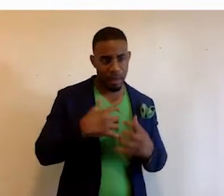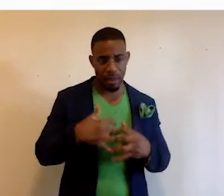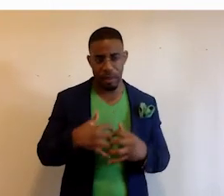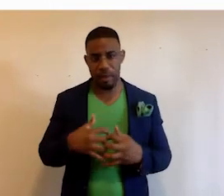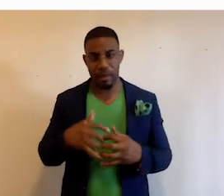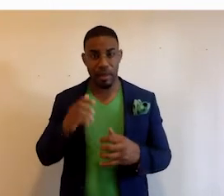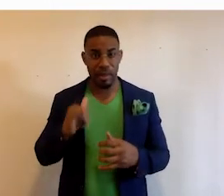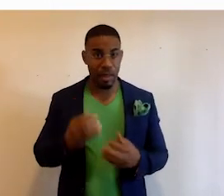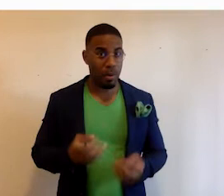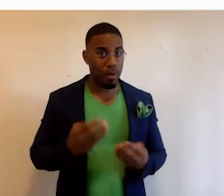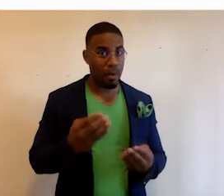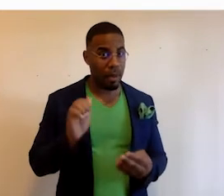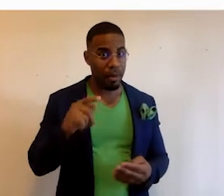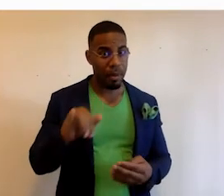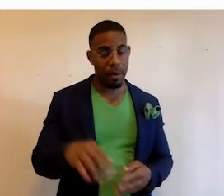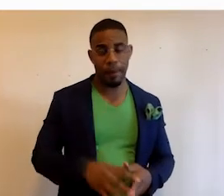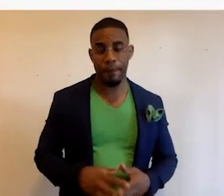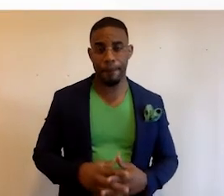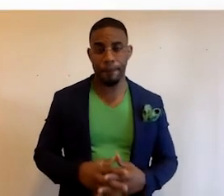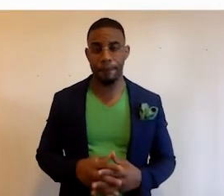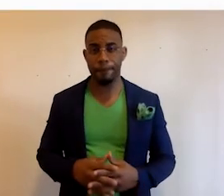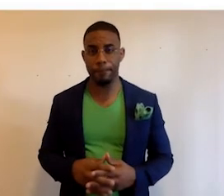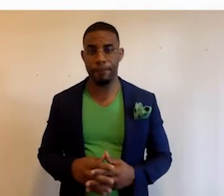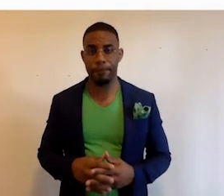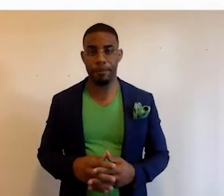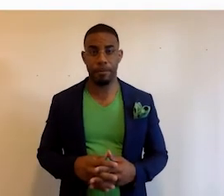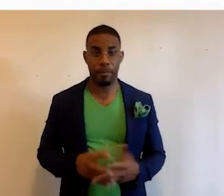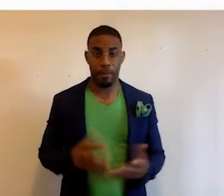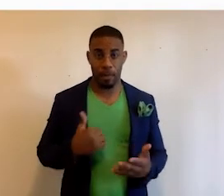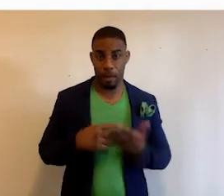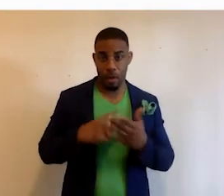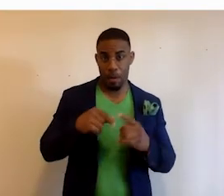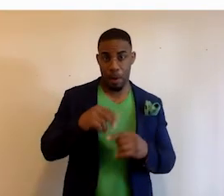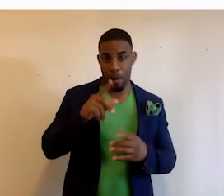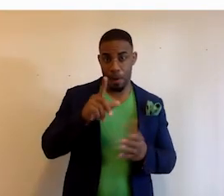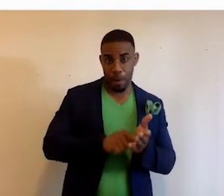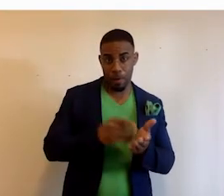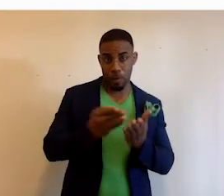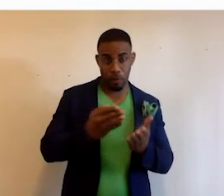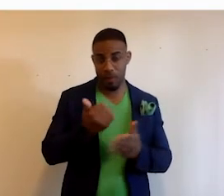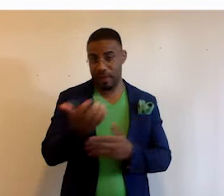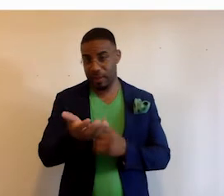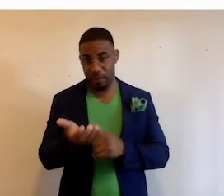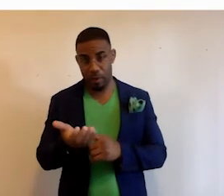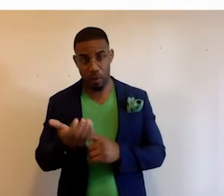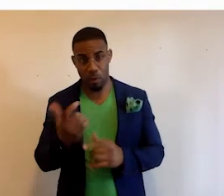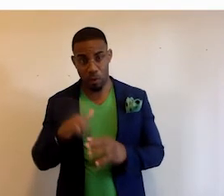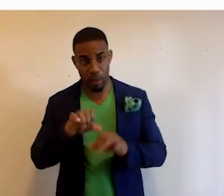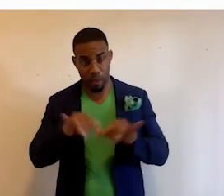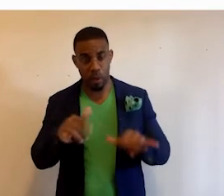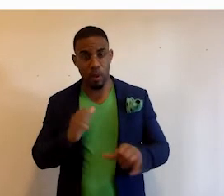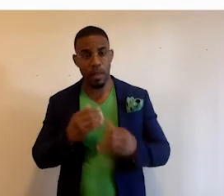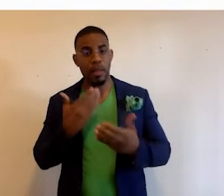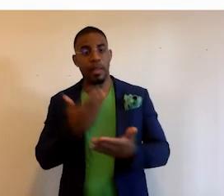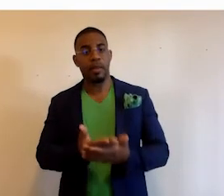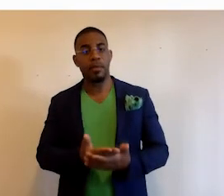that provides an API. And when I talk about publishing stories to any device, once it's in our system, we can